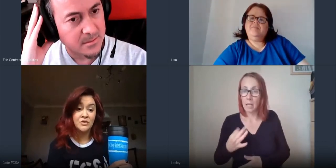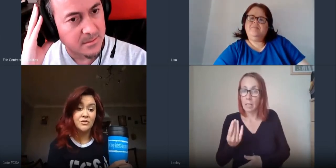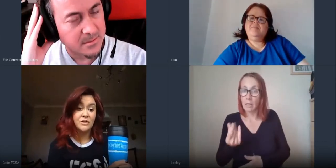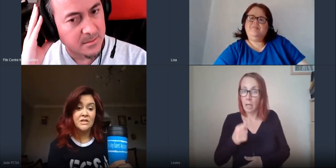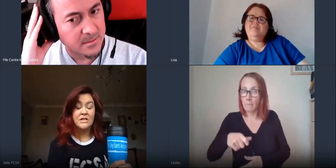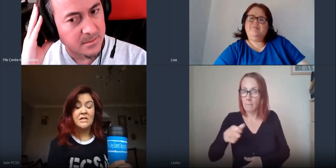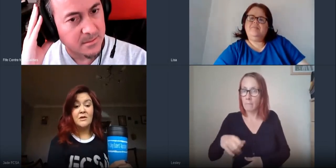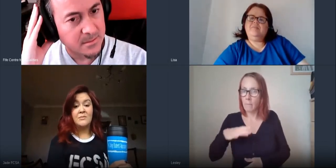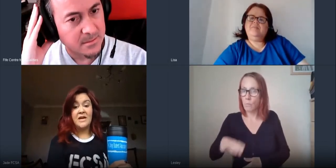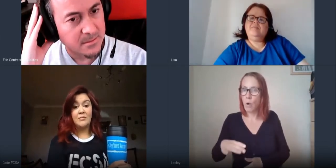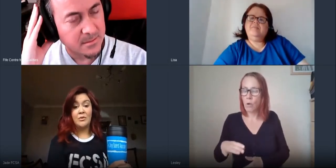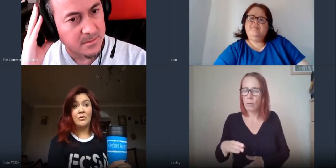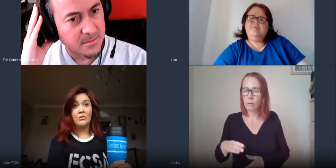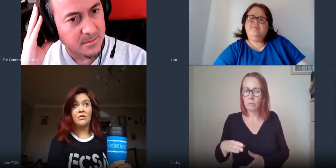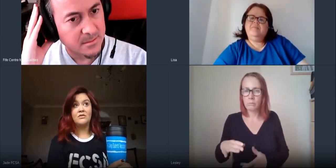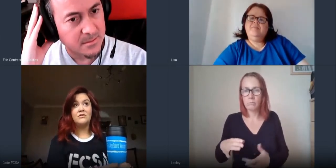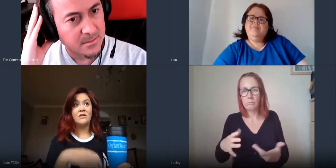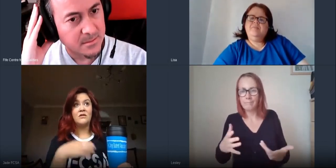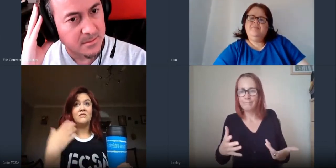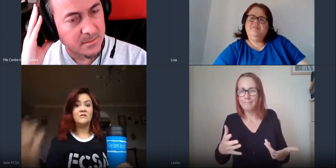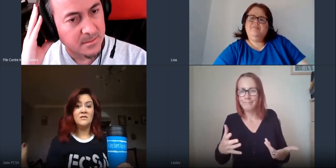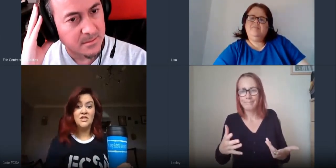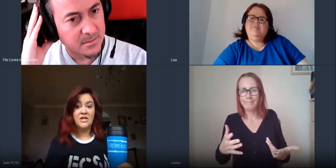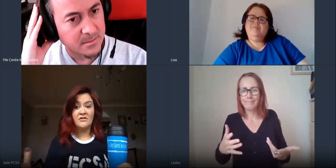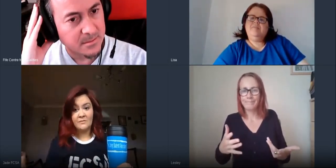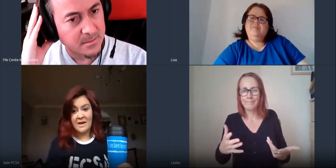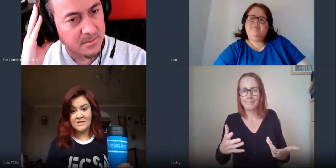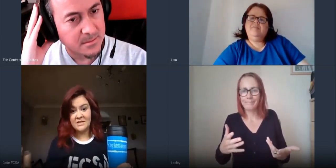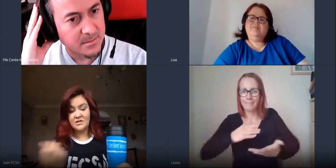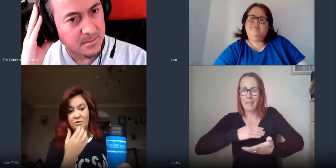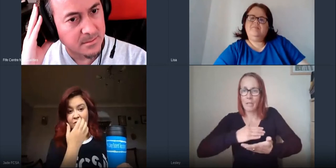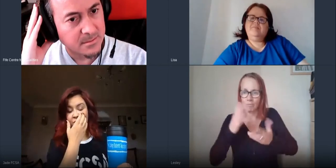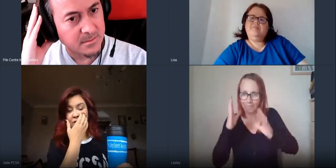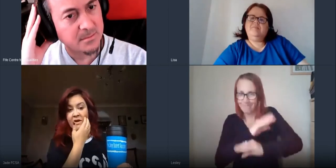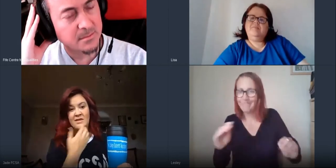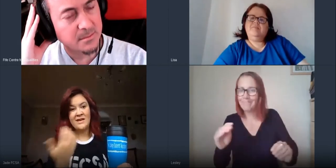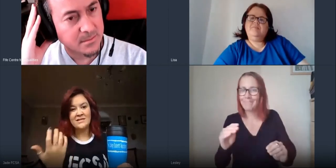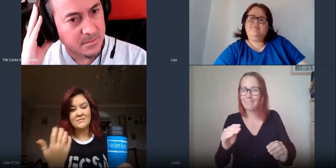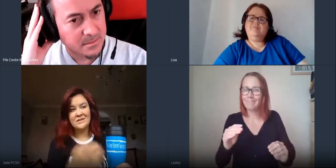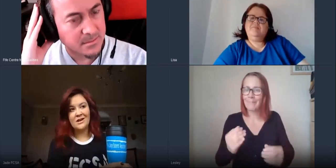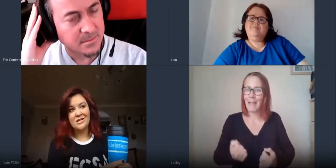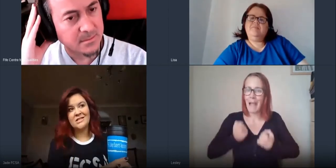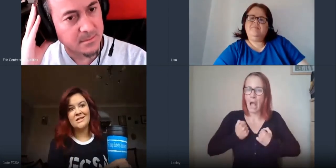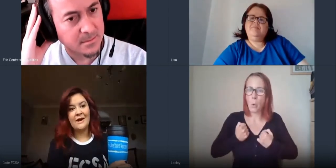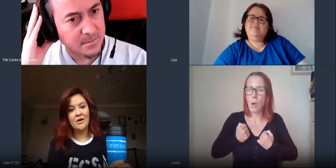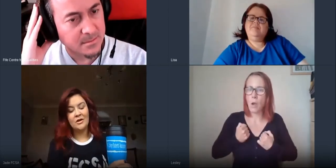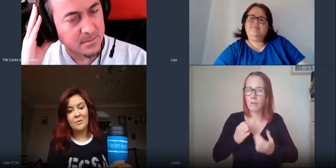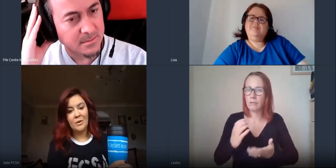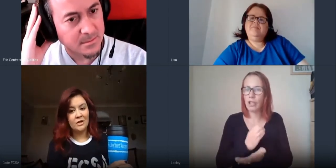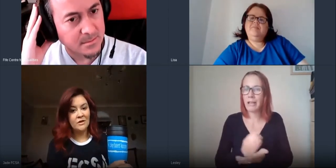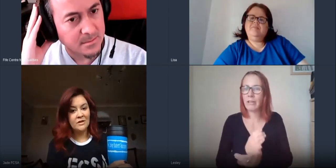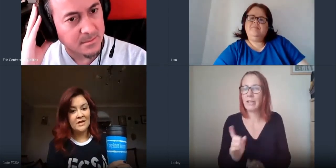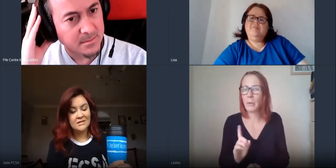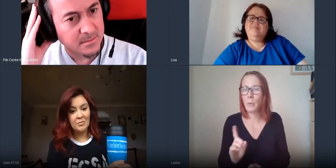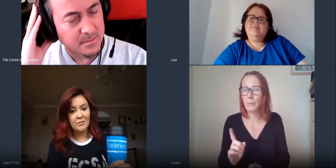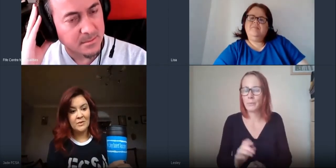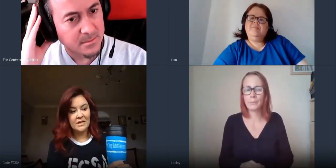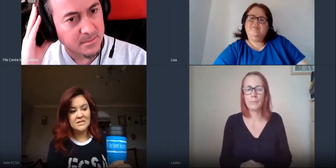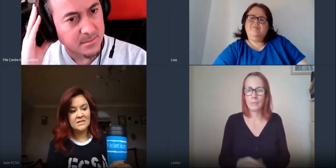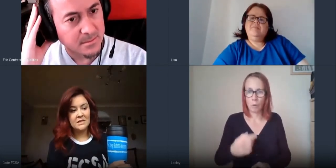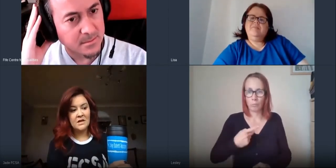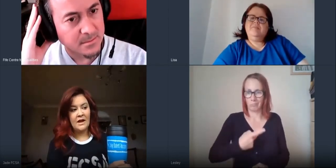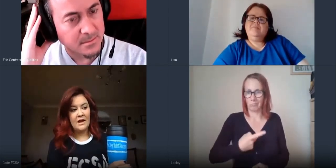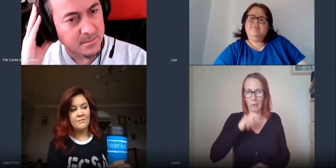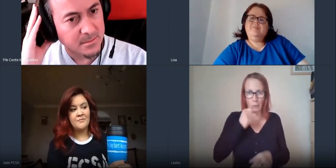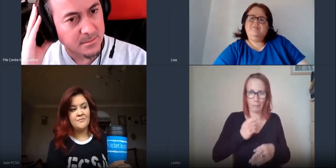to be able to to share their message so we that is something that kirsten and i are going to be working on in the next couple of weeks